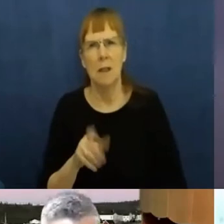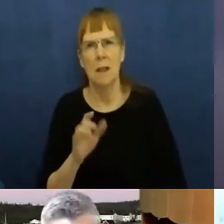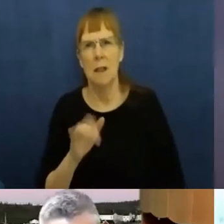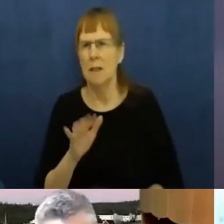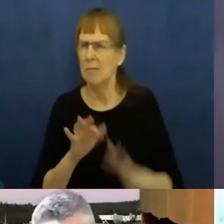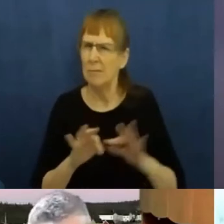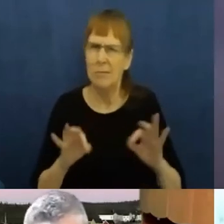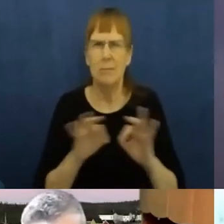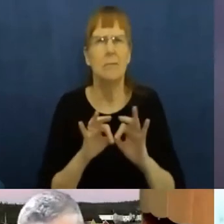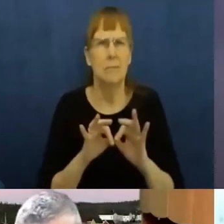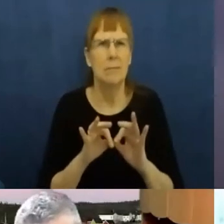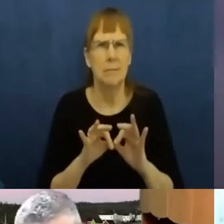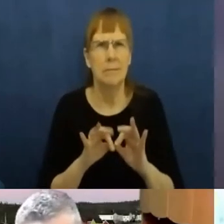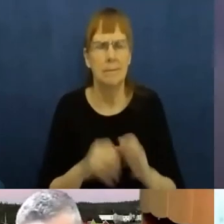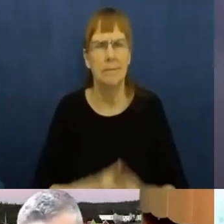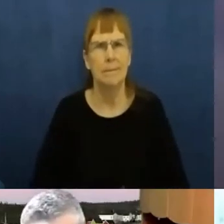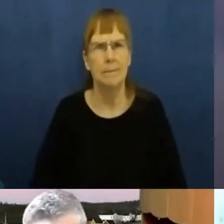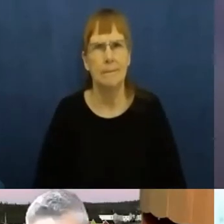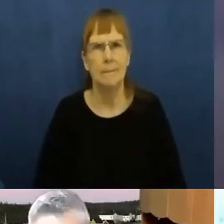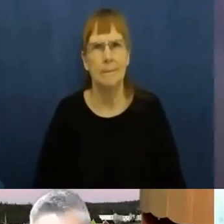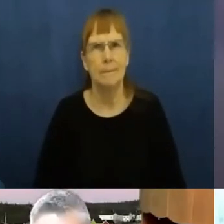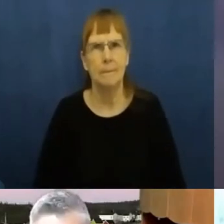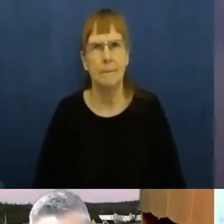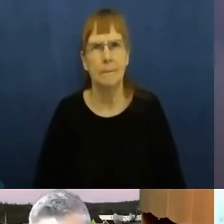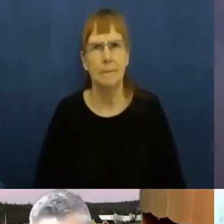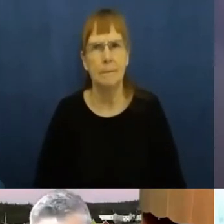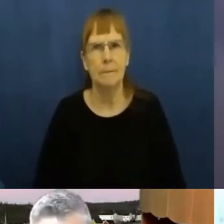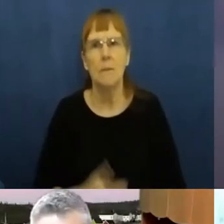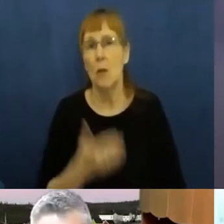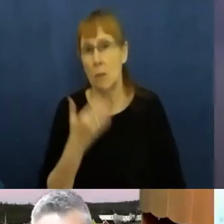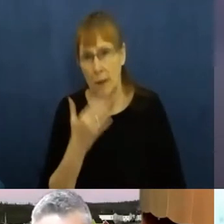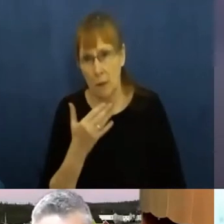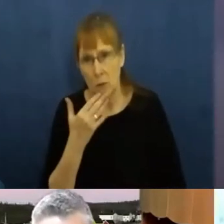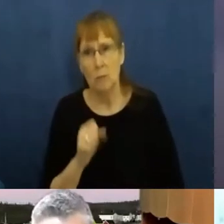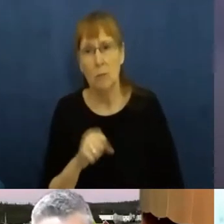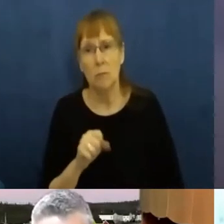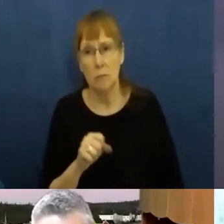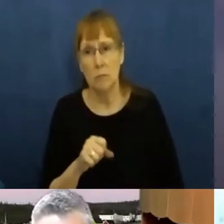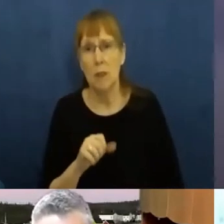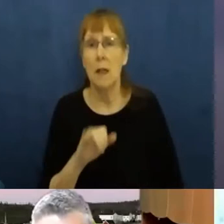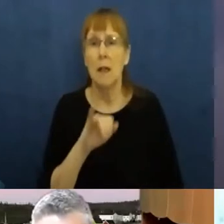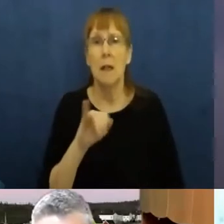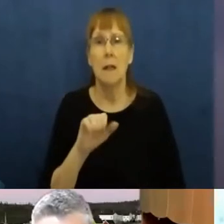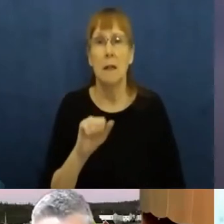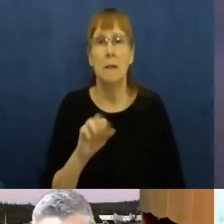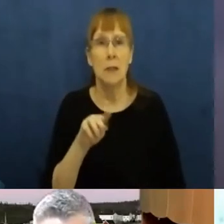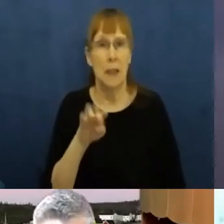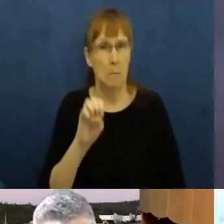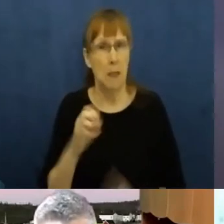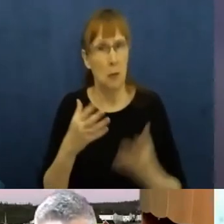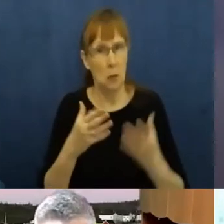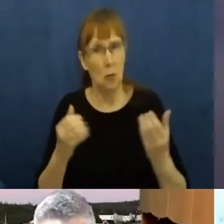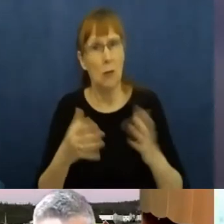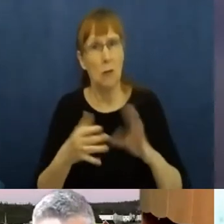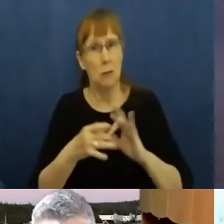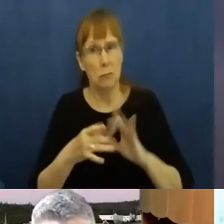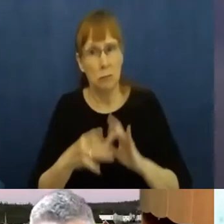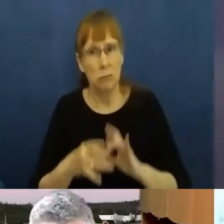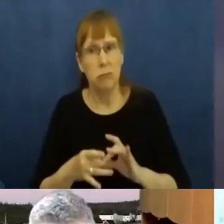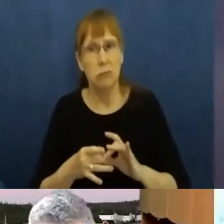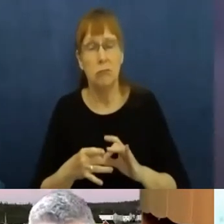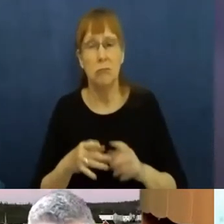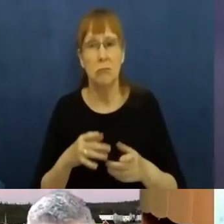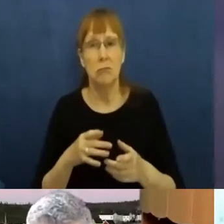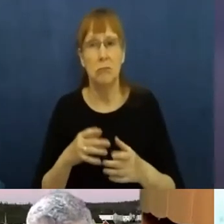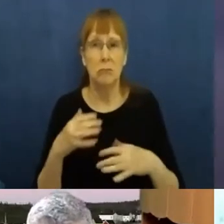crucial. Mm hmm. Thank you. And Jamie, did you want to comment on this all important question